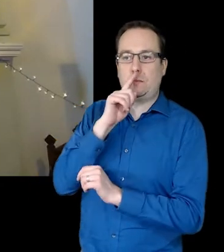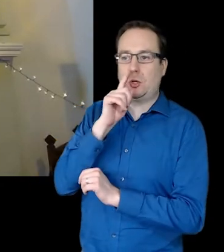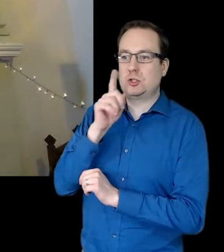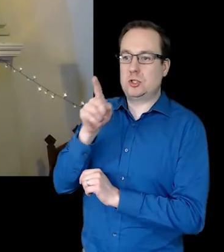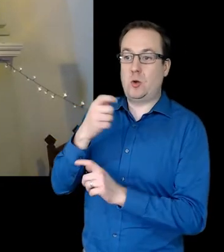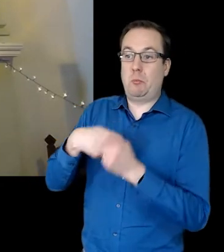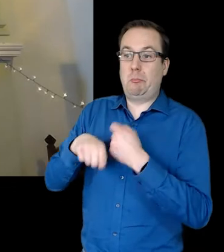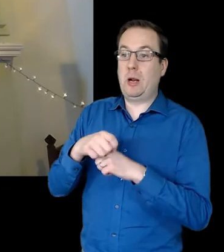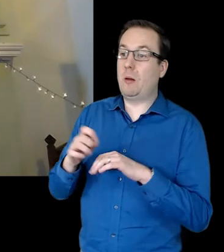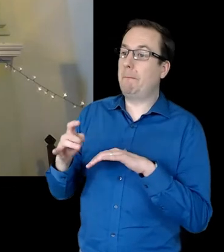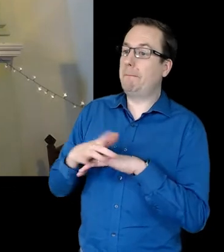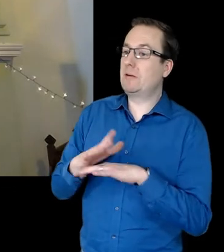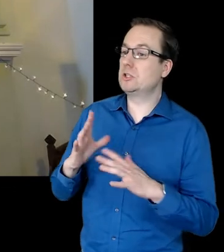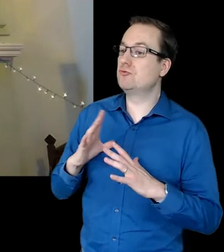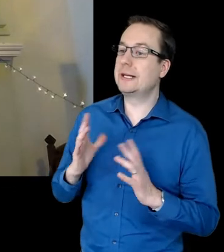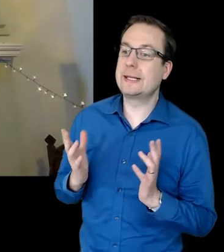marriage.